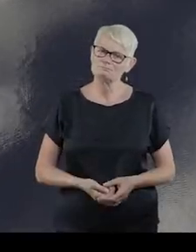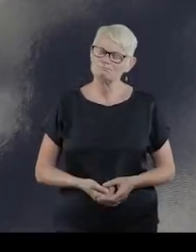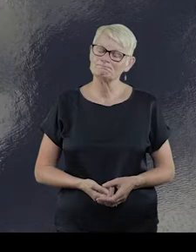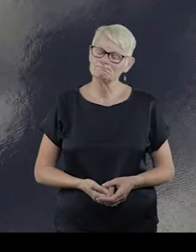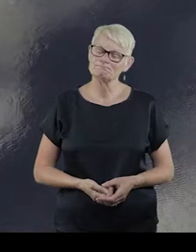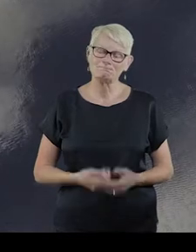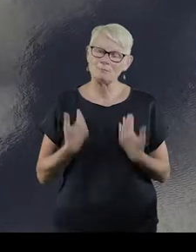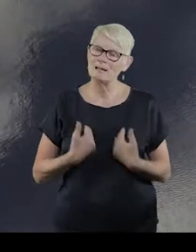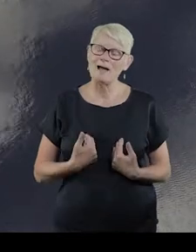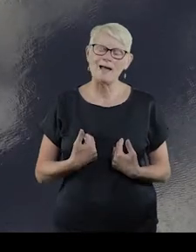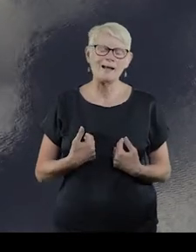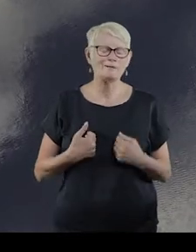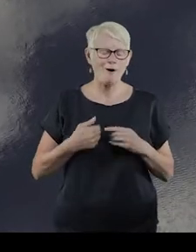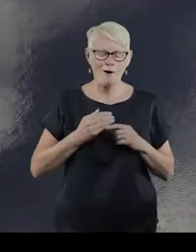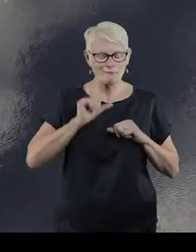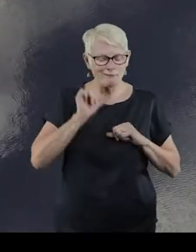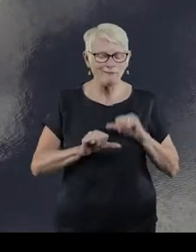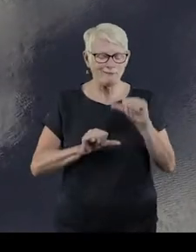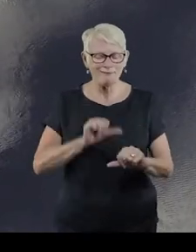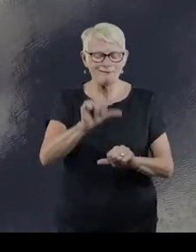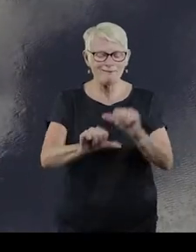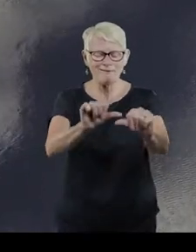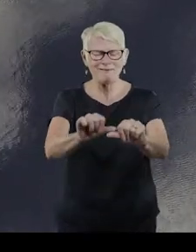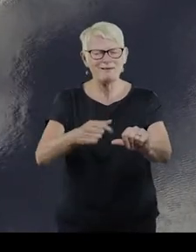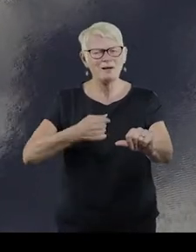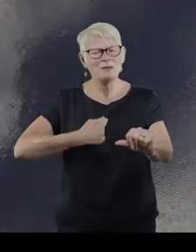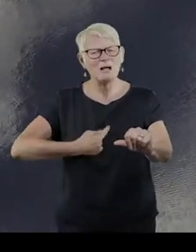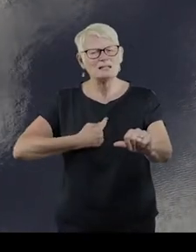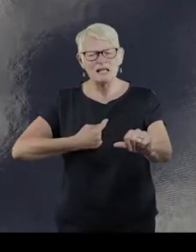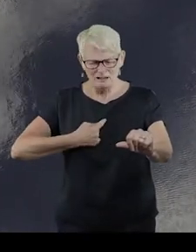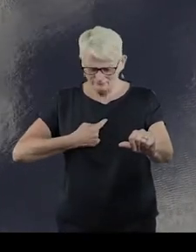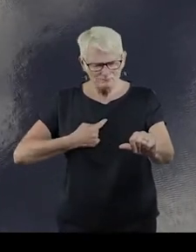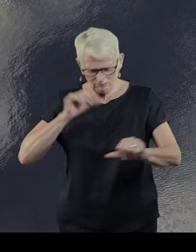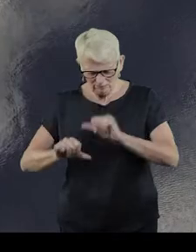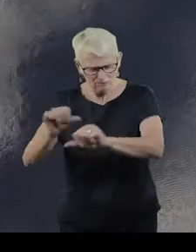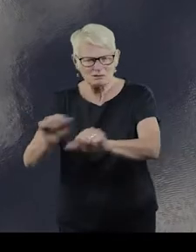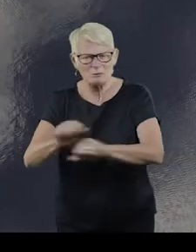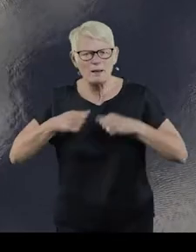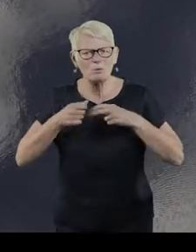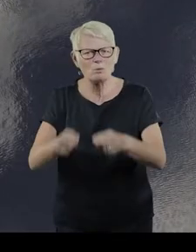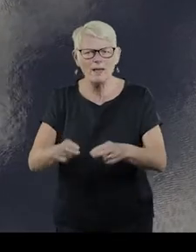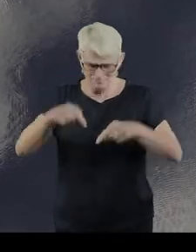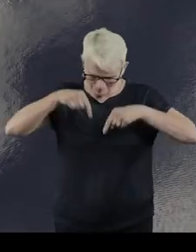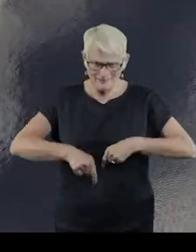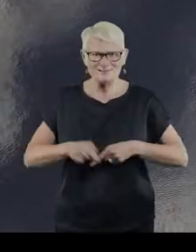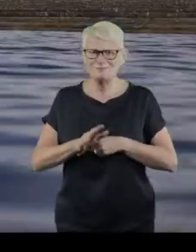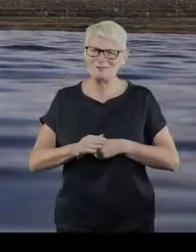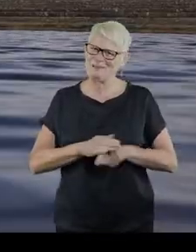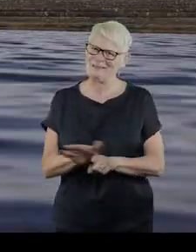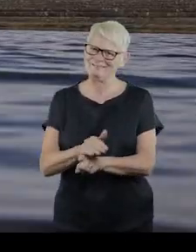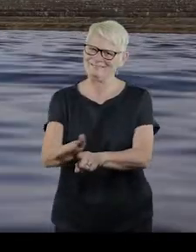I am tired of linear. I am not linear. This will not be